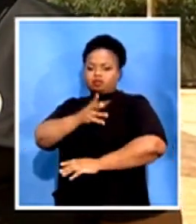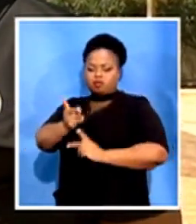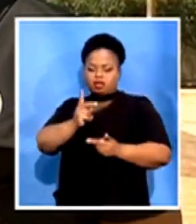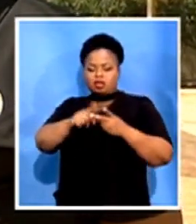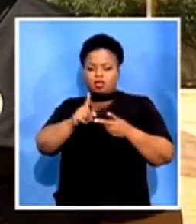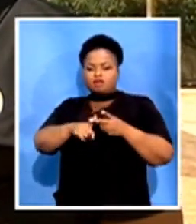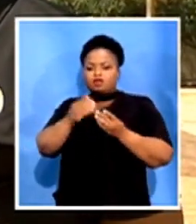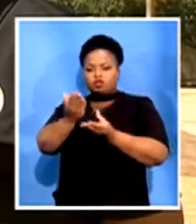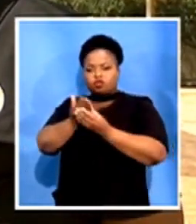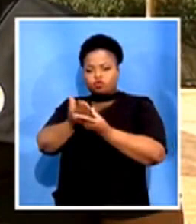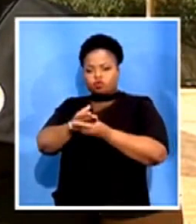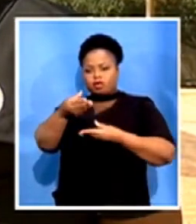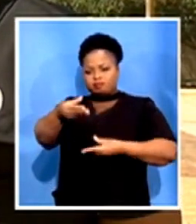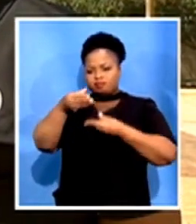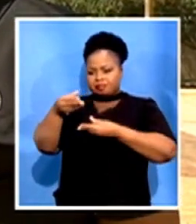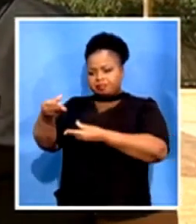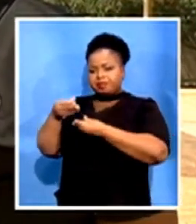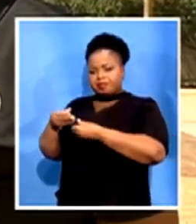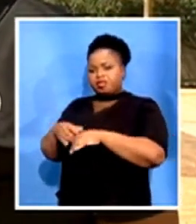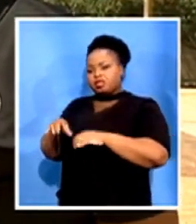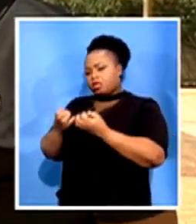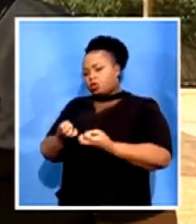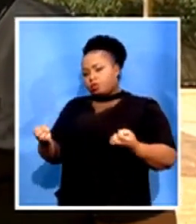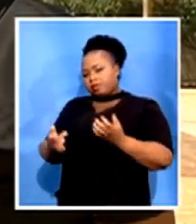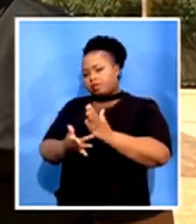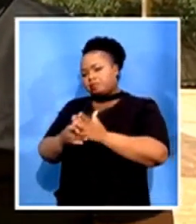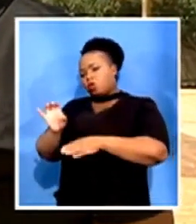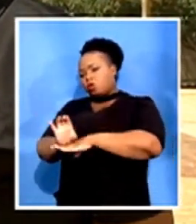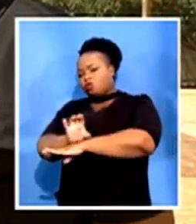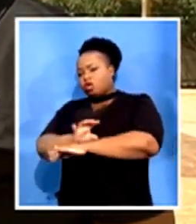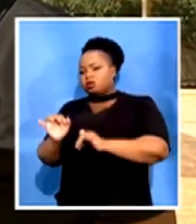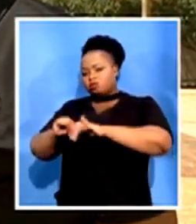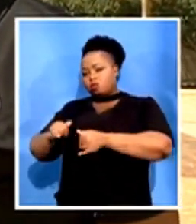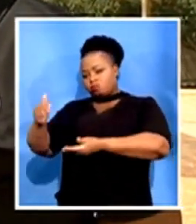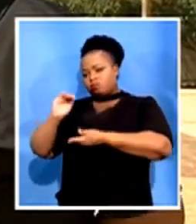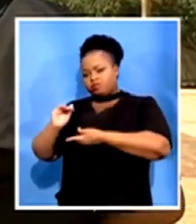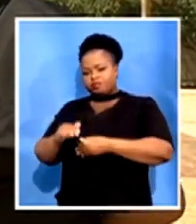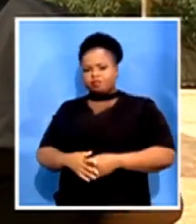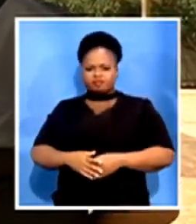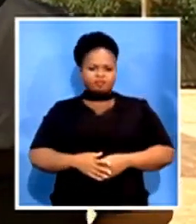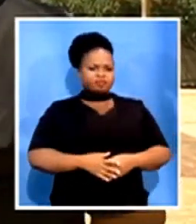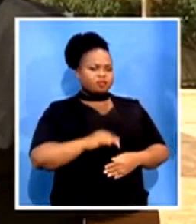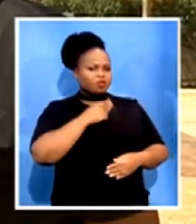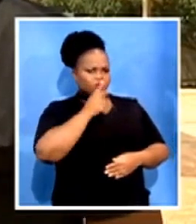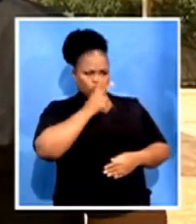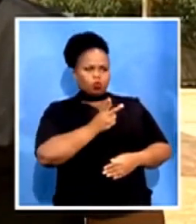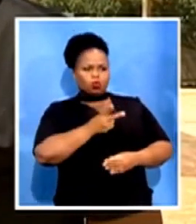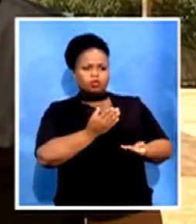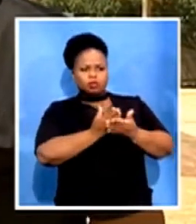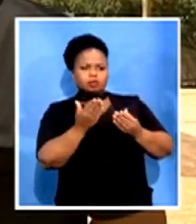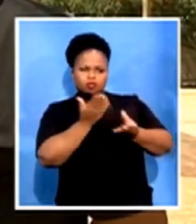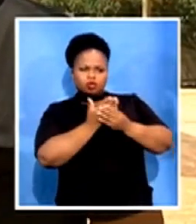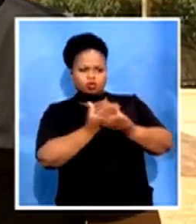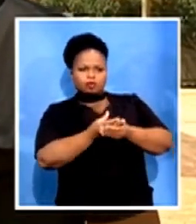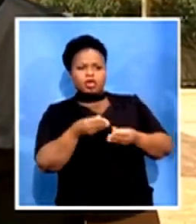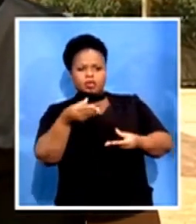we are waiting for. We saw some documents being seized, of course, by members of the SIU